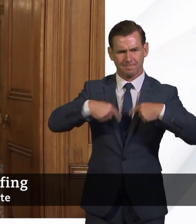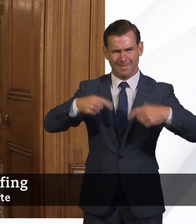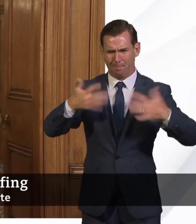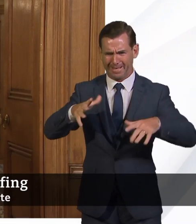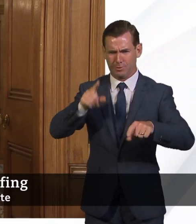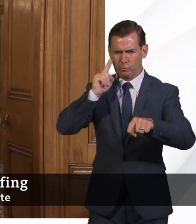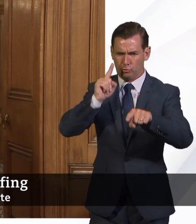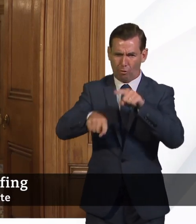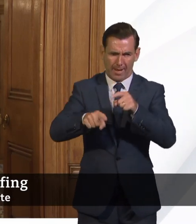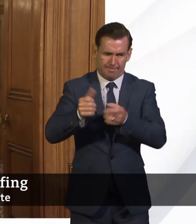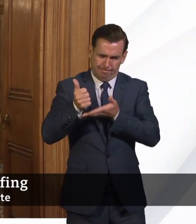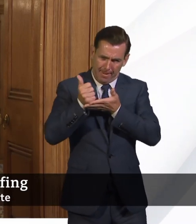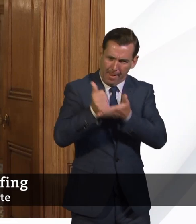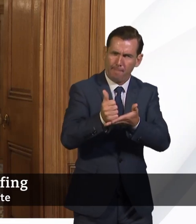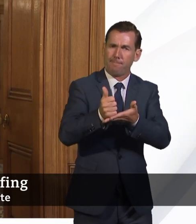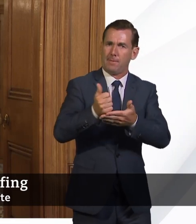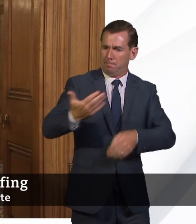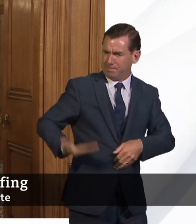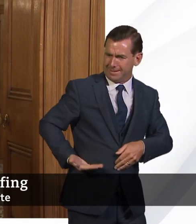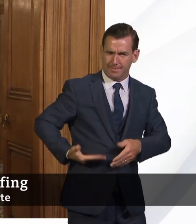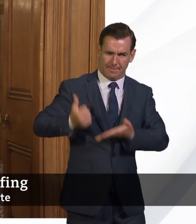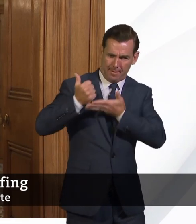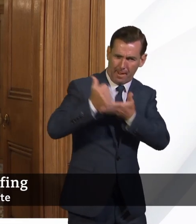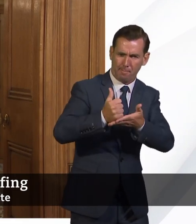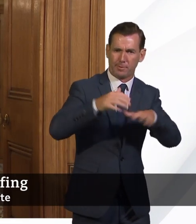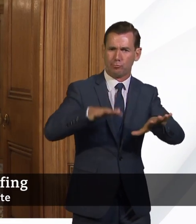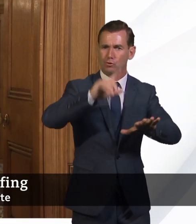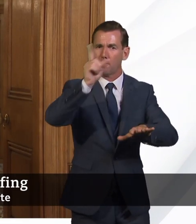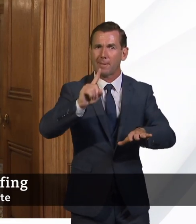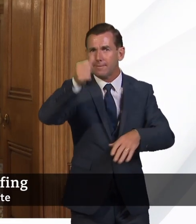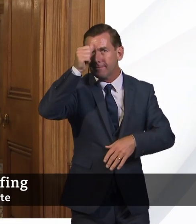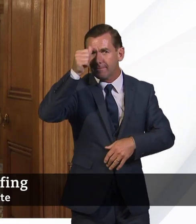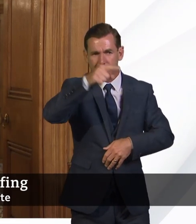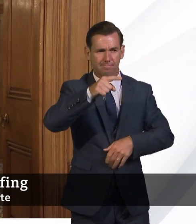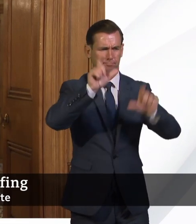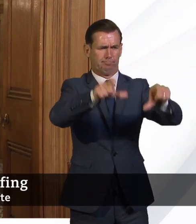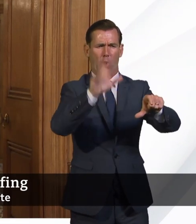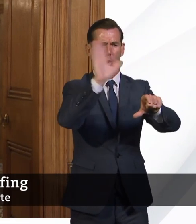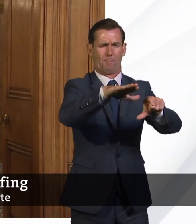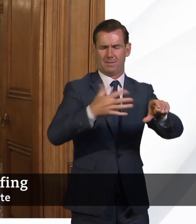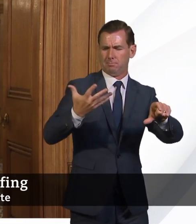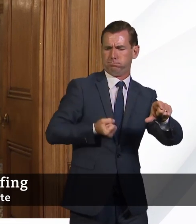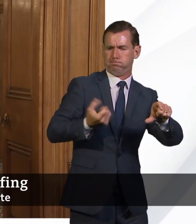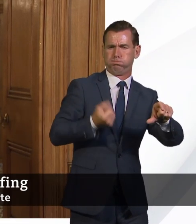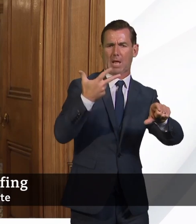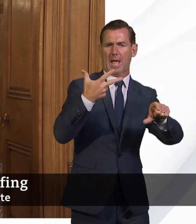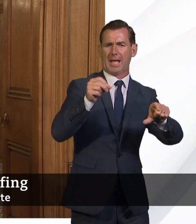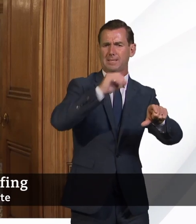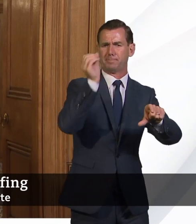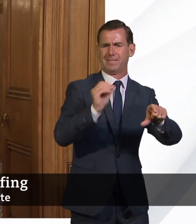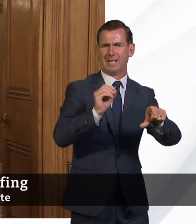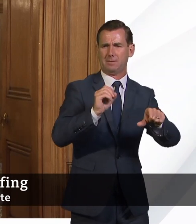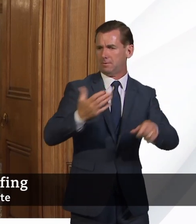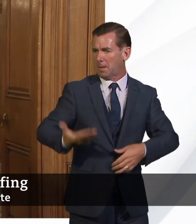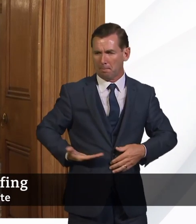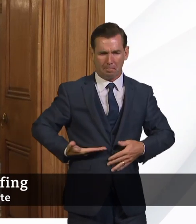arms around the British people to make sure that we have those schemes, including the furlough scheme, the business loans, grants to